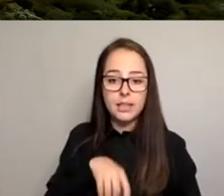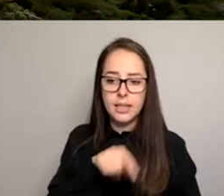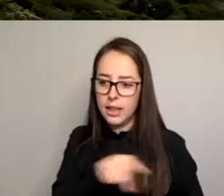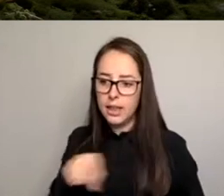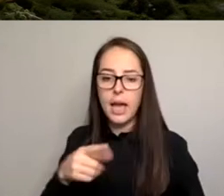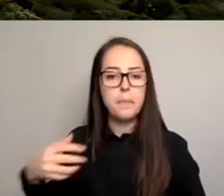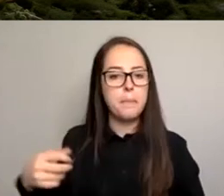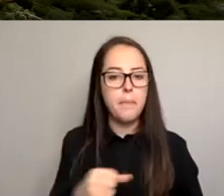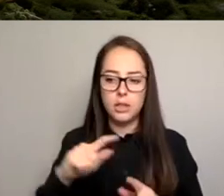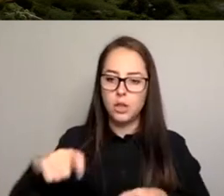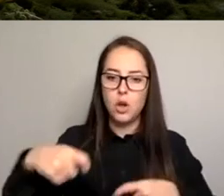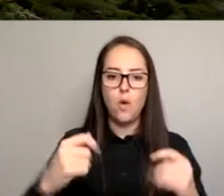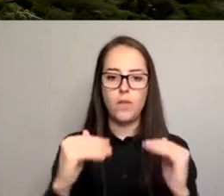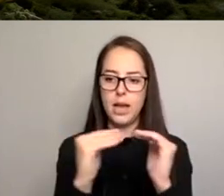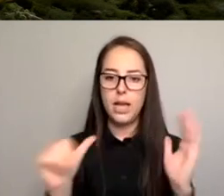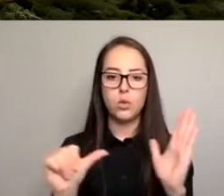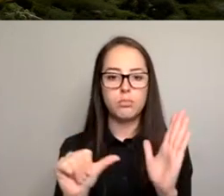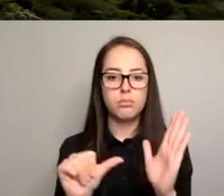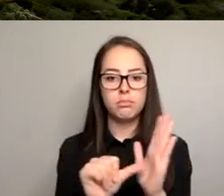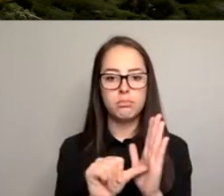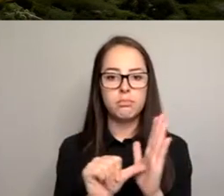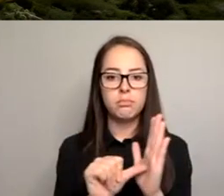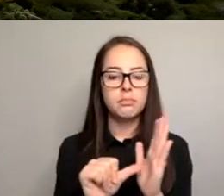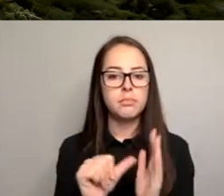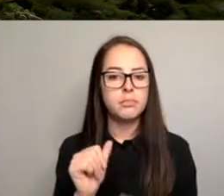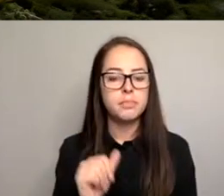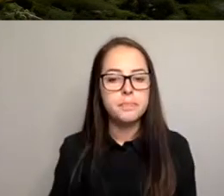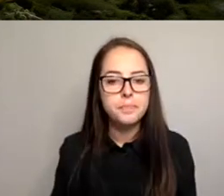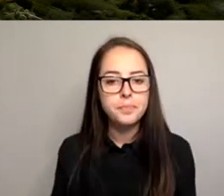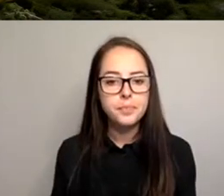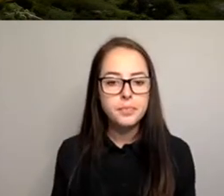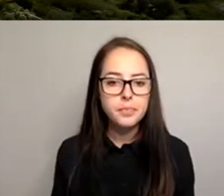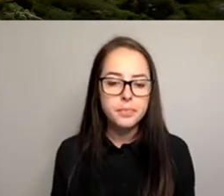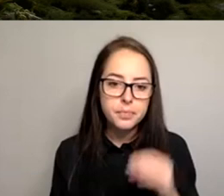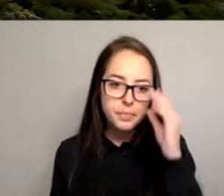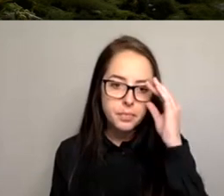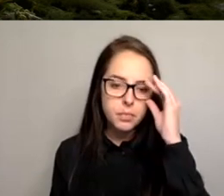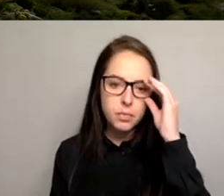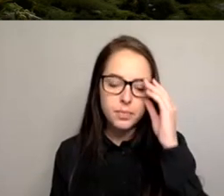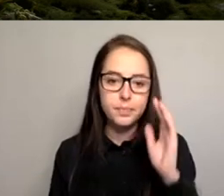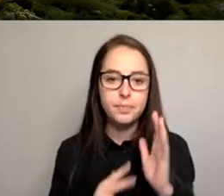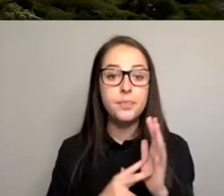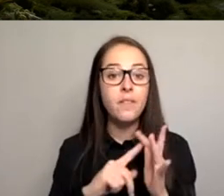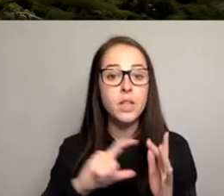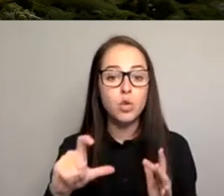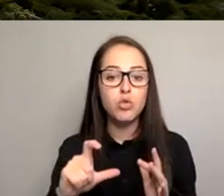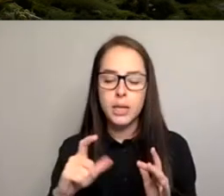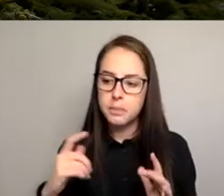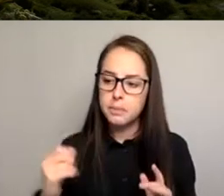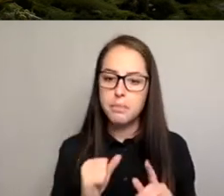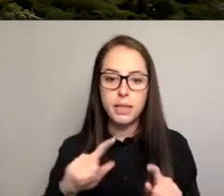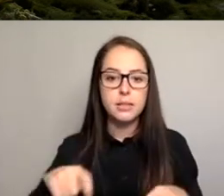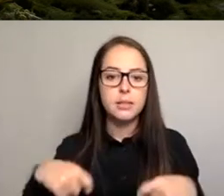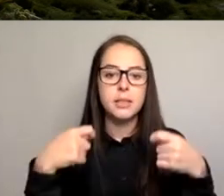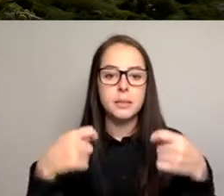put that as part of their policy and practice. In Victoria as well, we are required to submit gender equality action